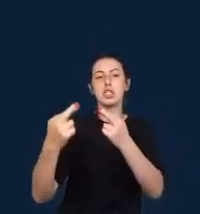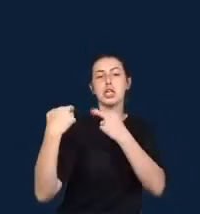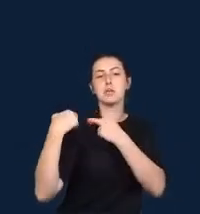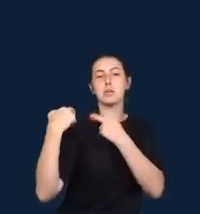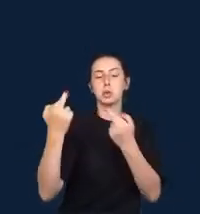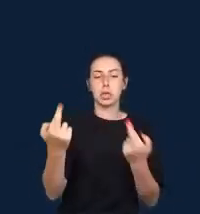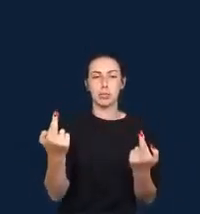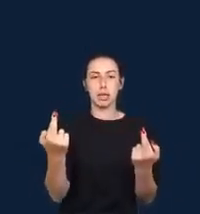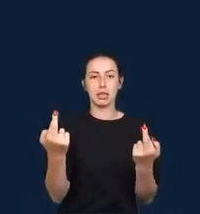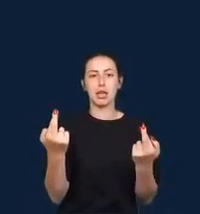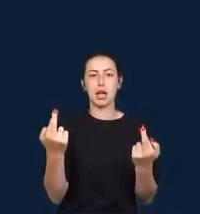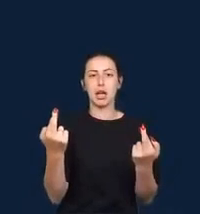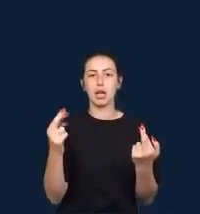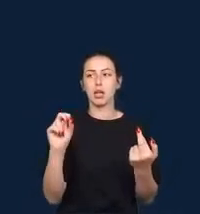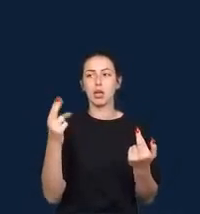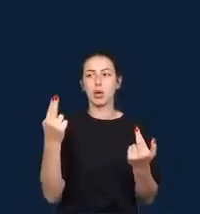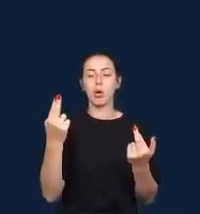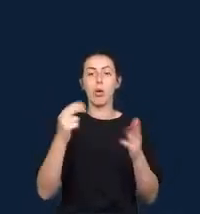reporting.